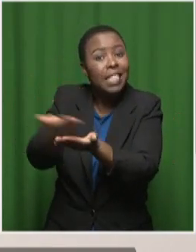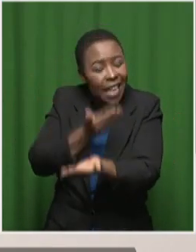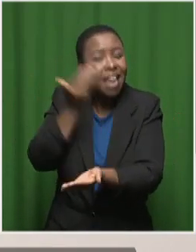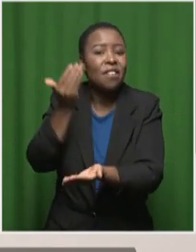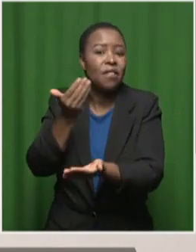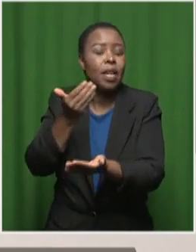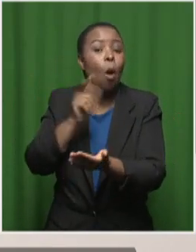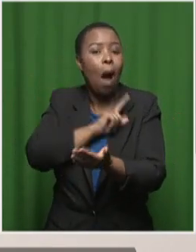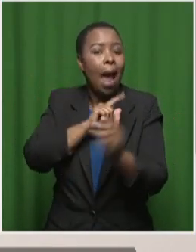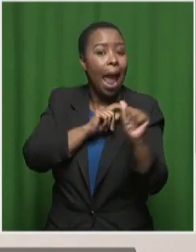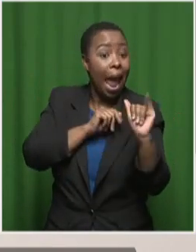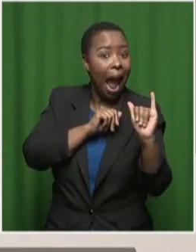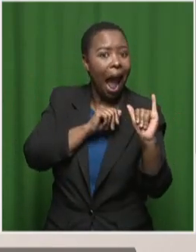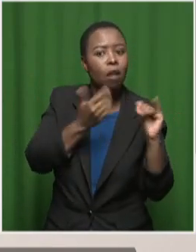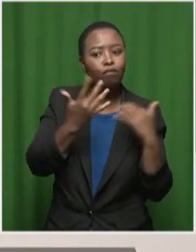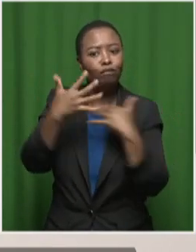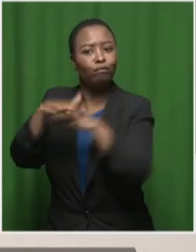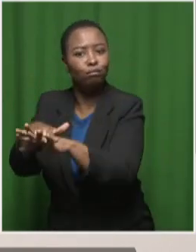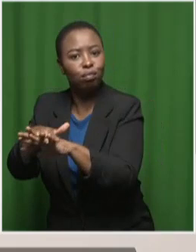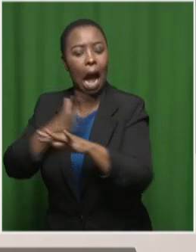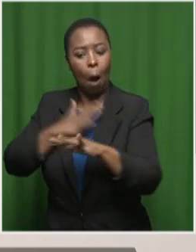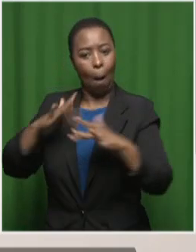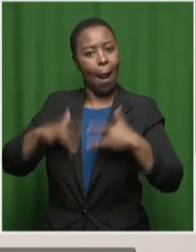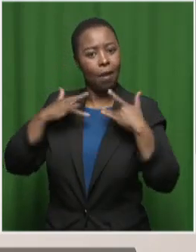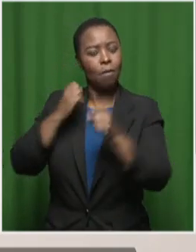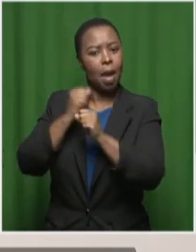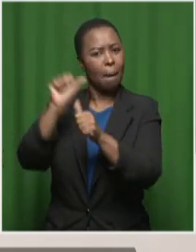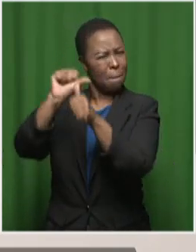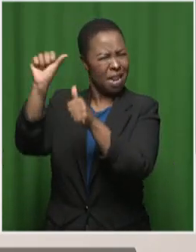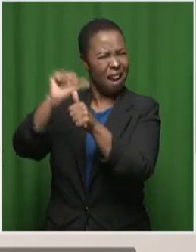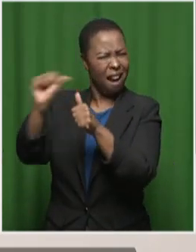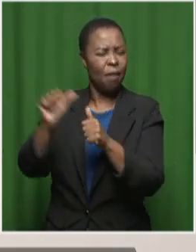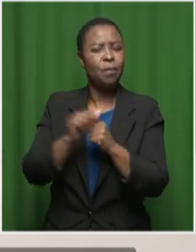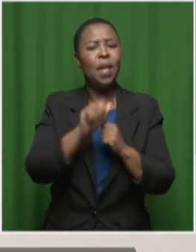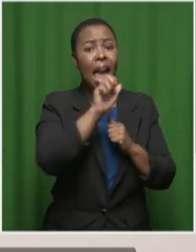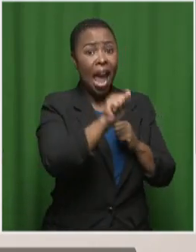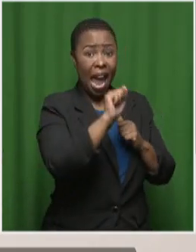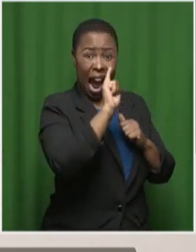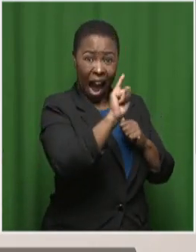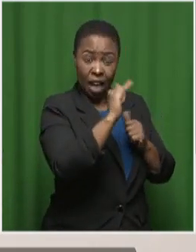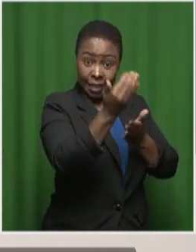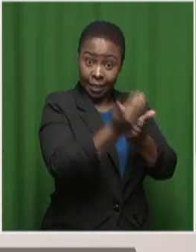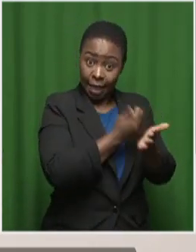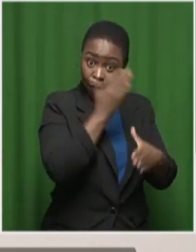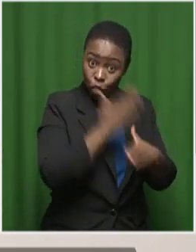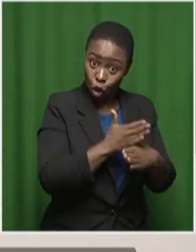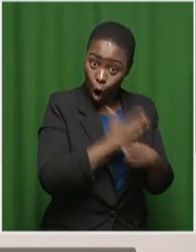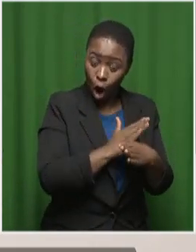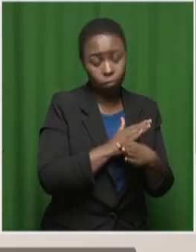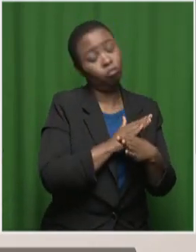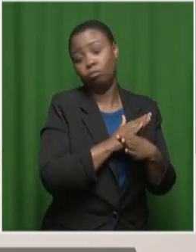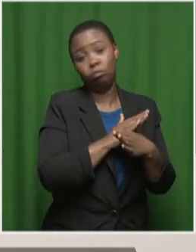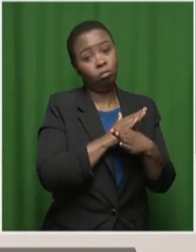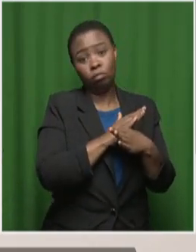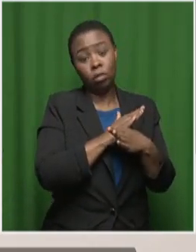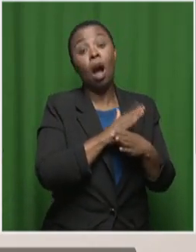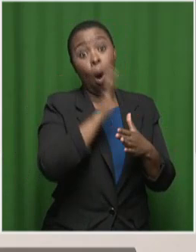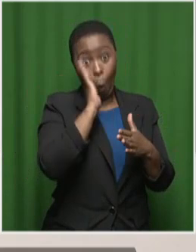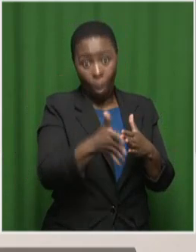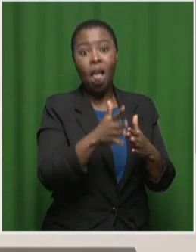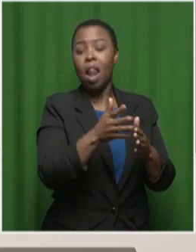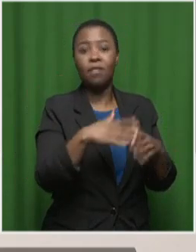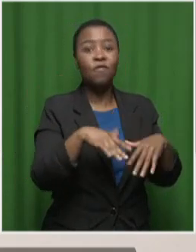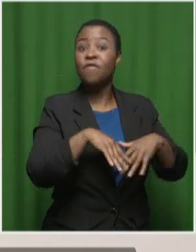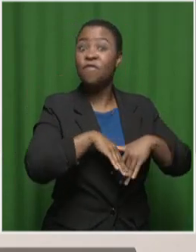incorporate AI into our lives to make our lives much better? So AI isn't here to save jobs, and I agree it will kill many jobs.